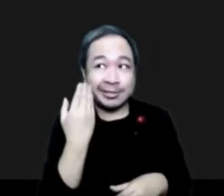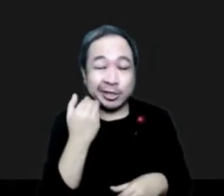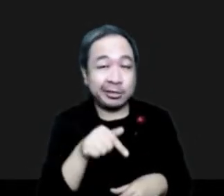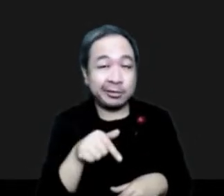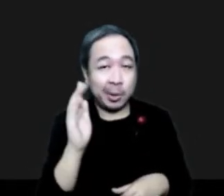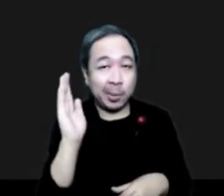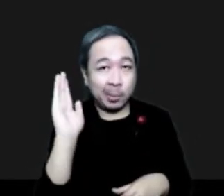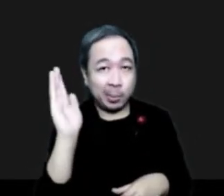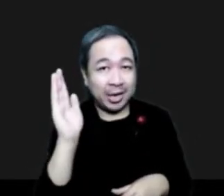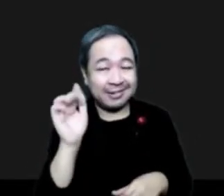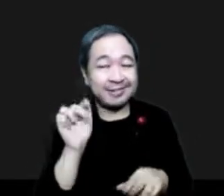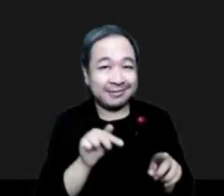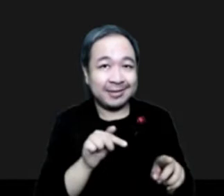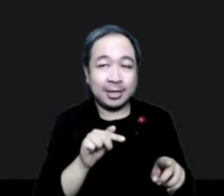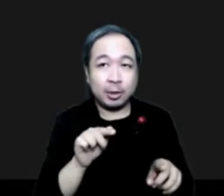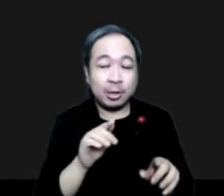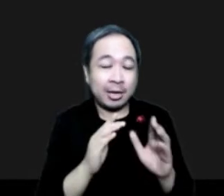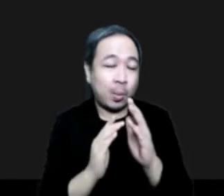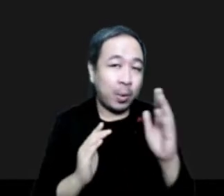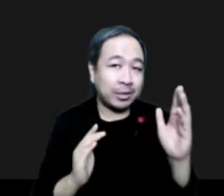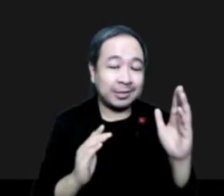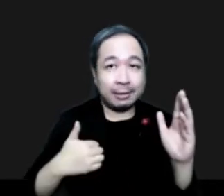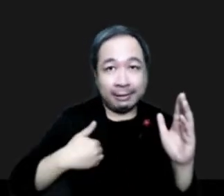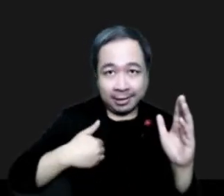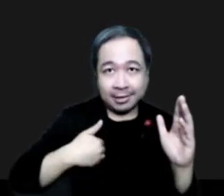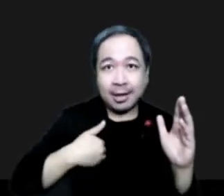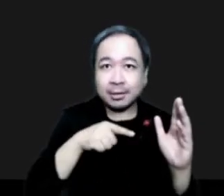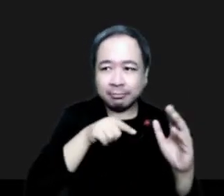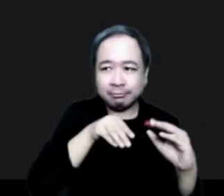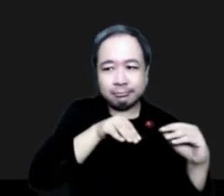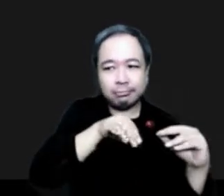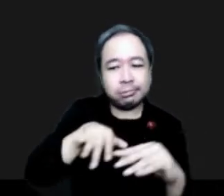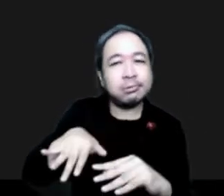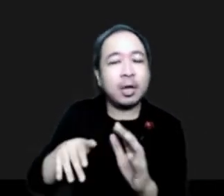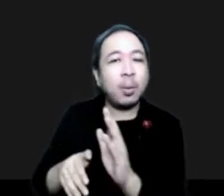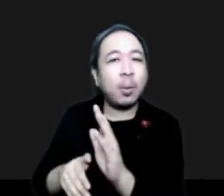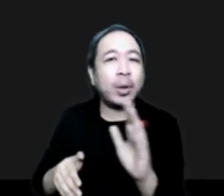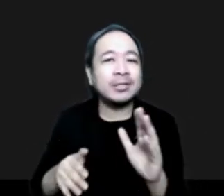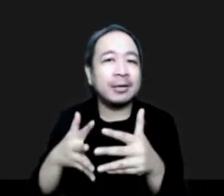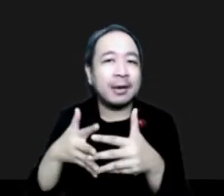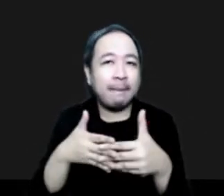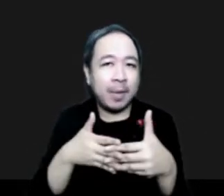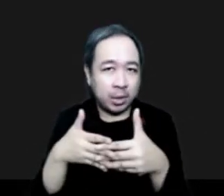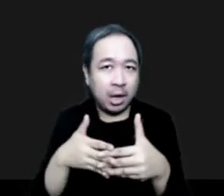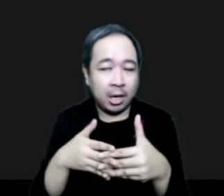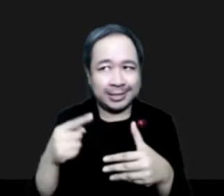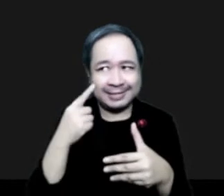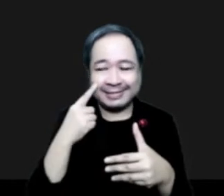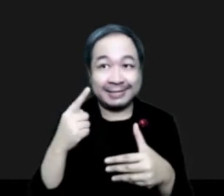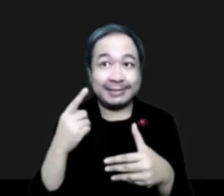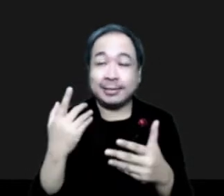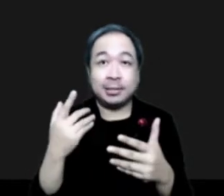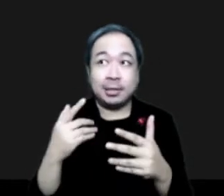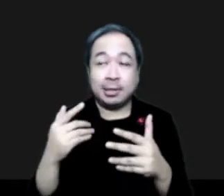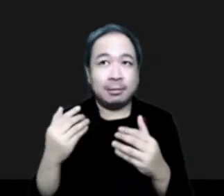Obviously, that extends down into the Western US with the unprecedented heat dome that we saw. With the